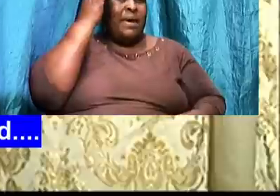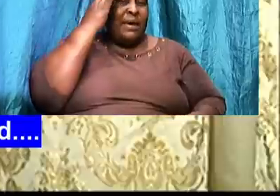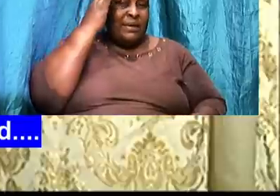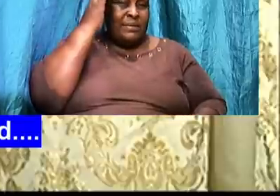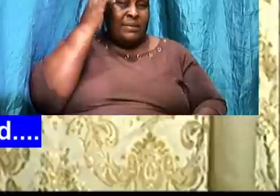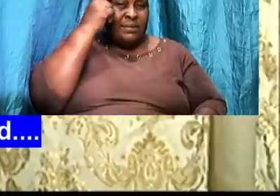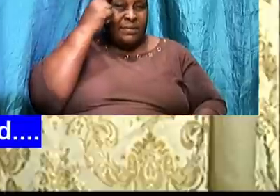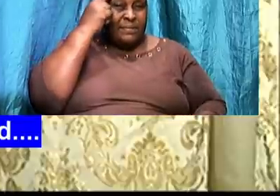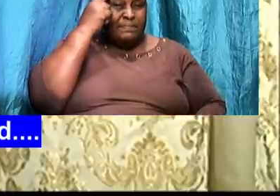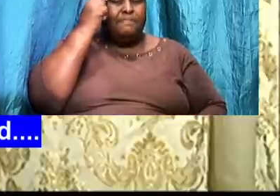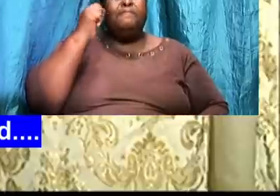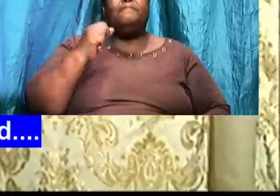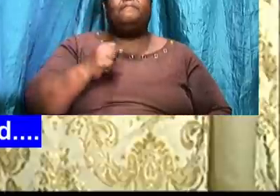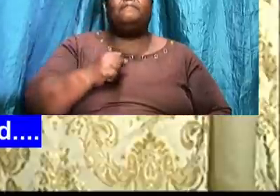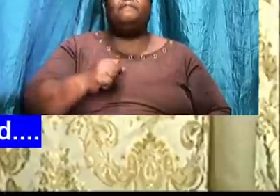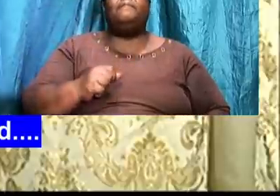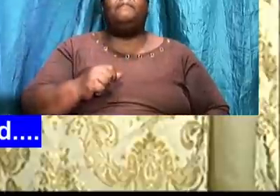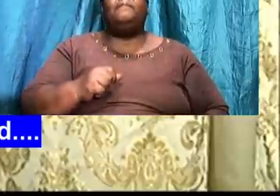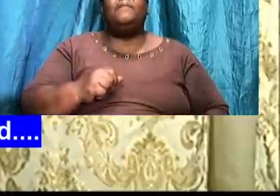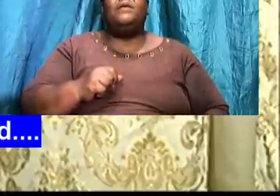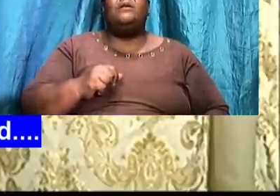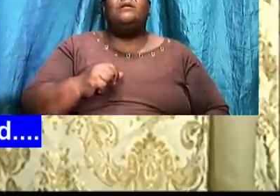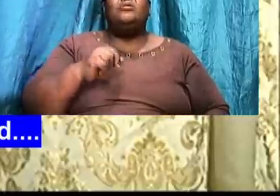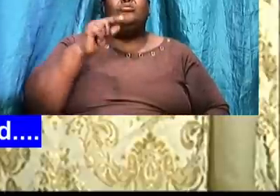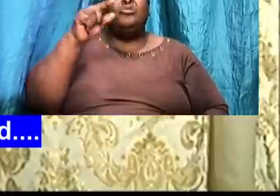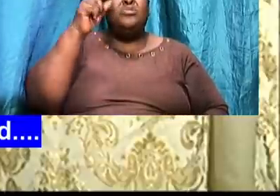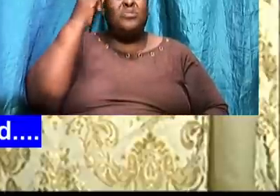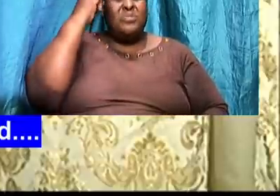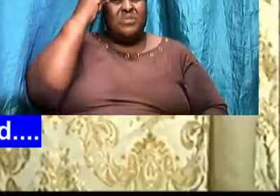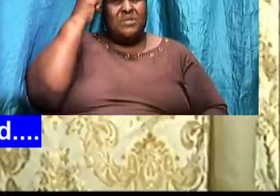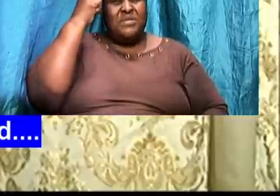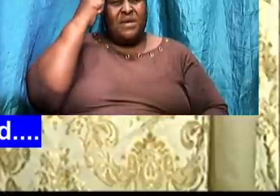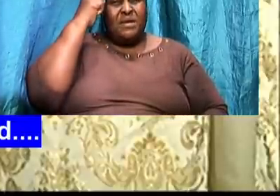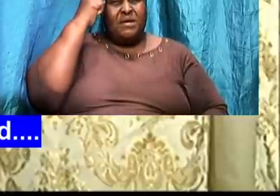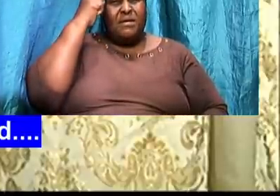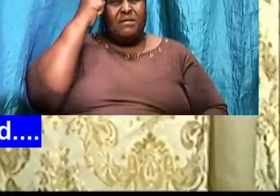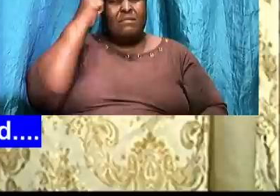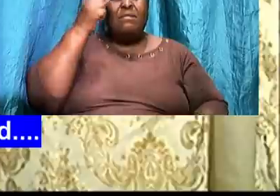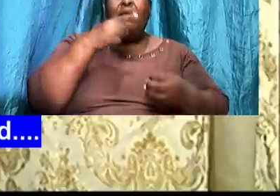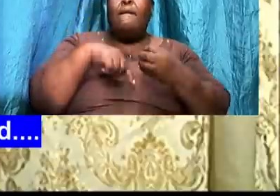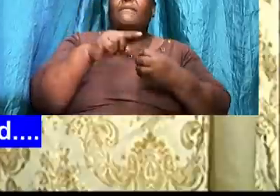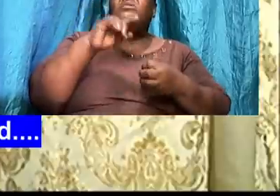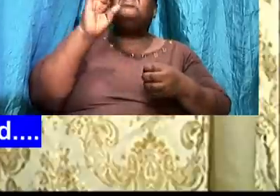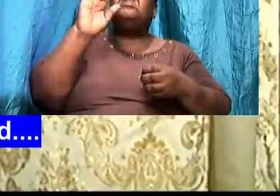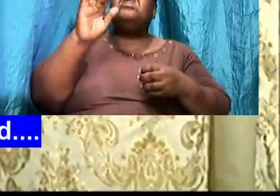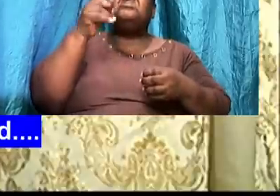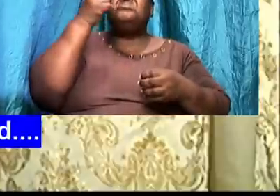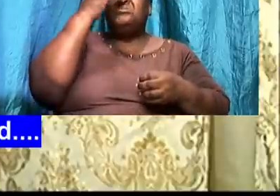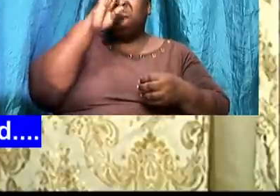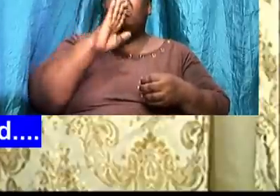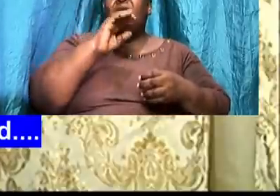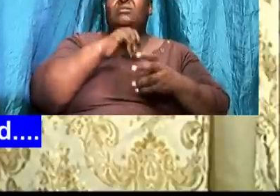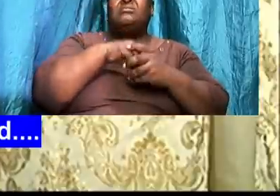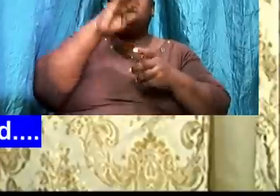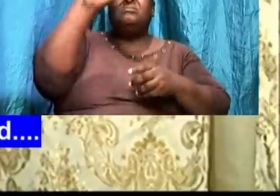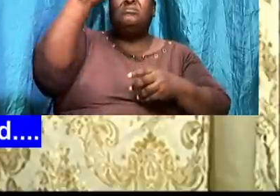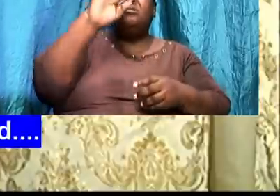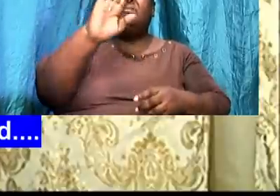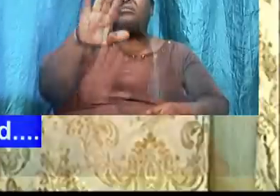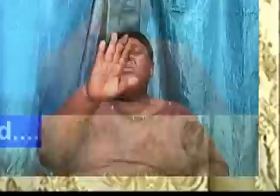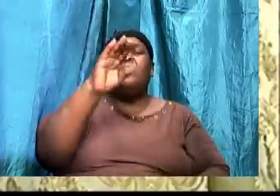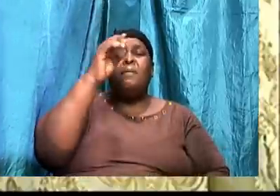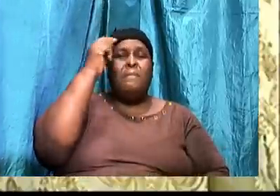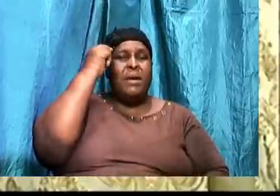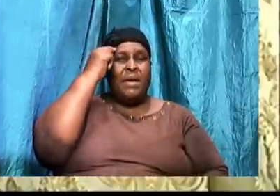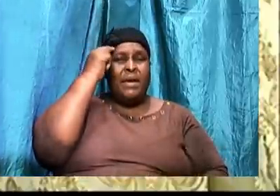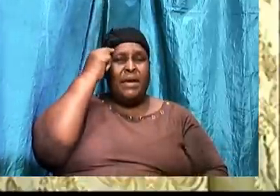is that you imagine. You think about it in your mind. What I want us to understand then is that it is with the